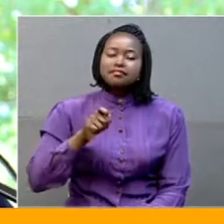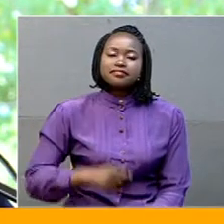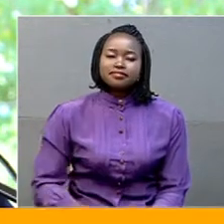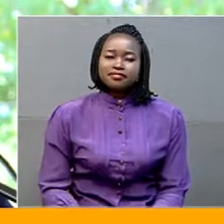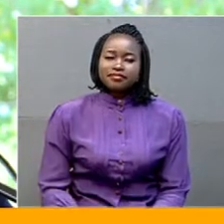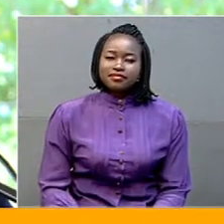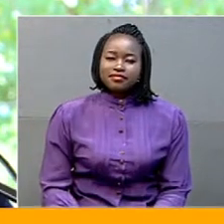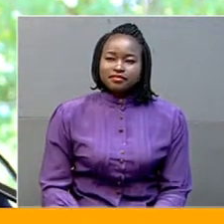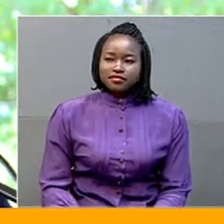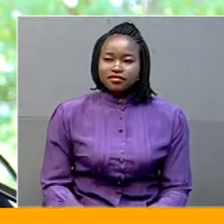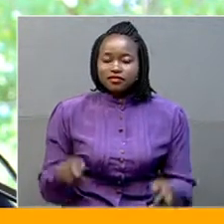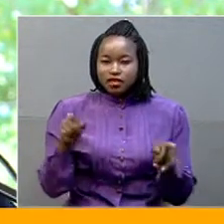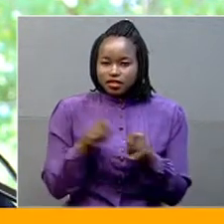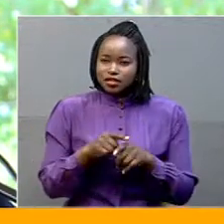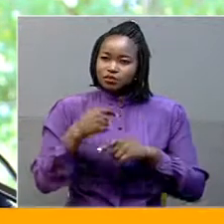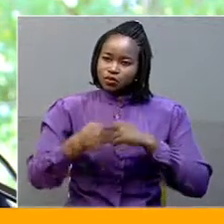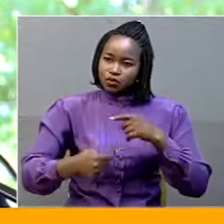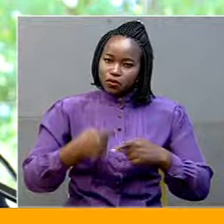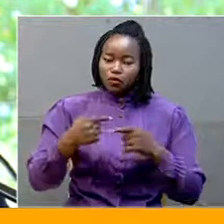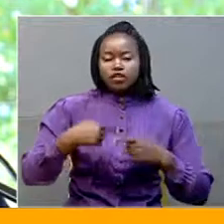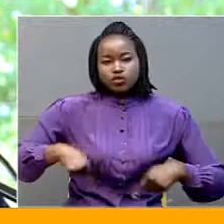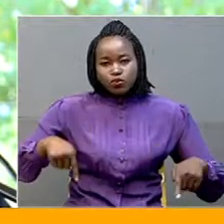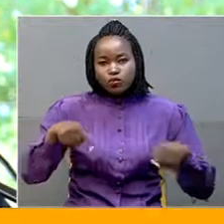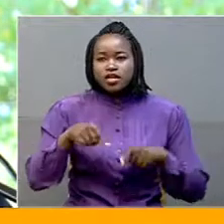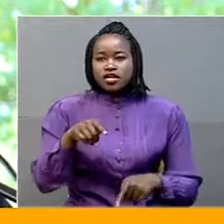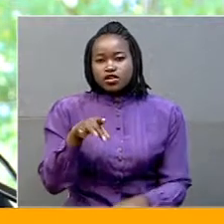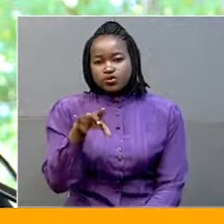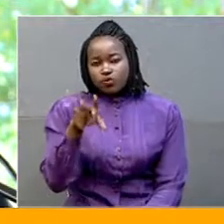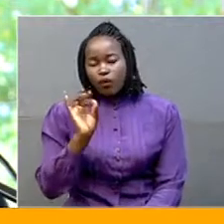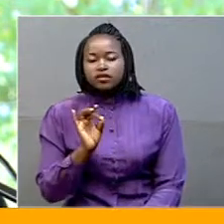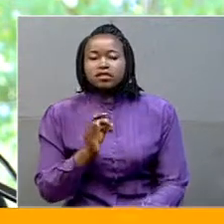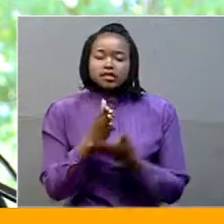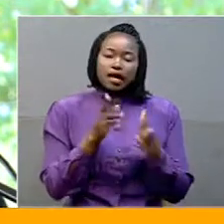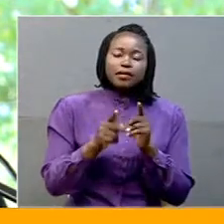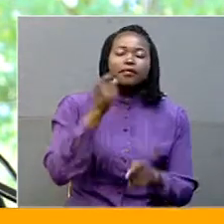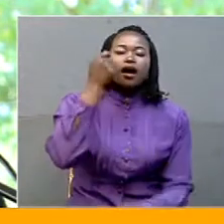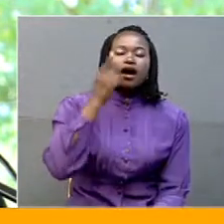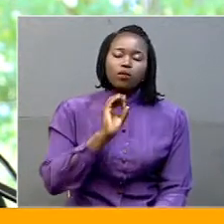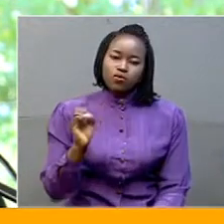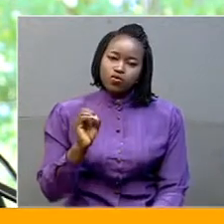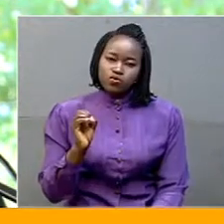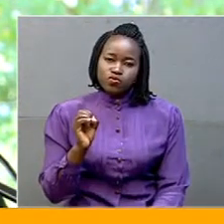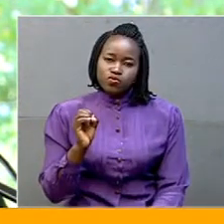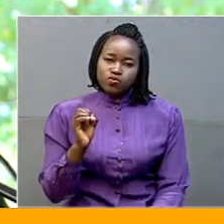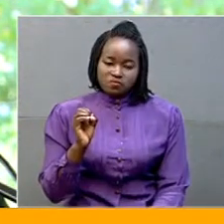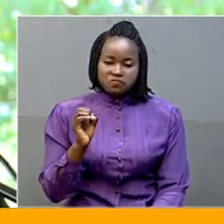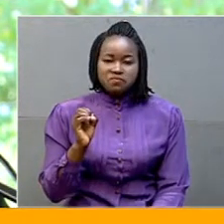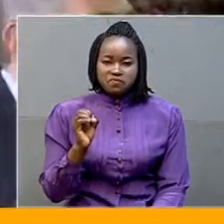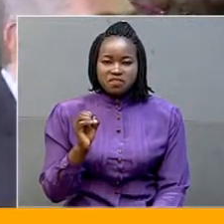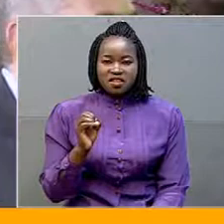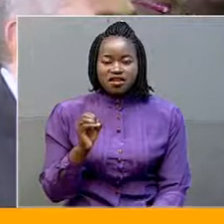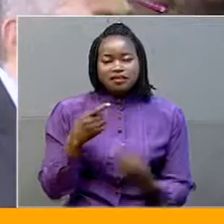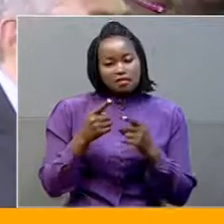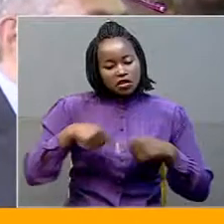And normally we take stands which some people don't like or don't understand. But for us, we don't mind.